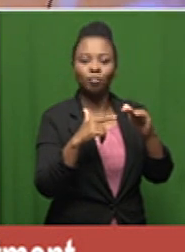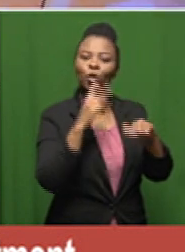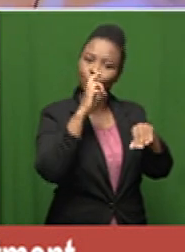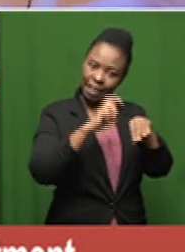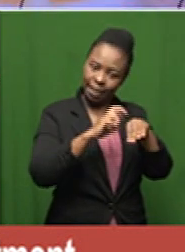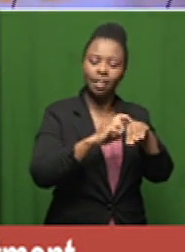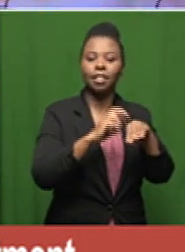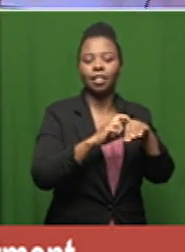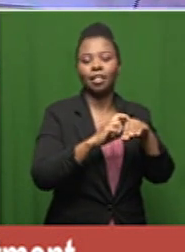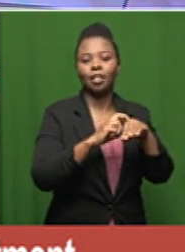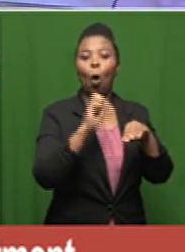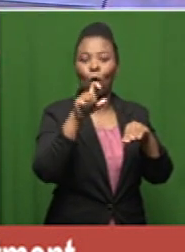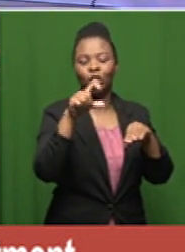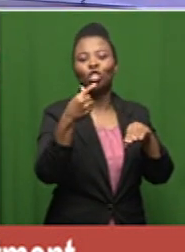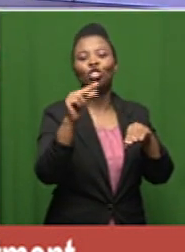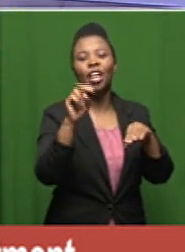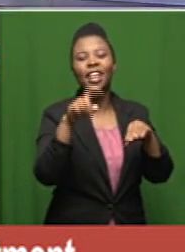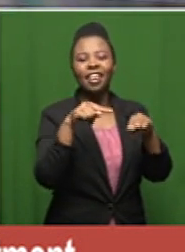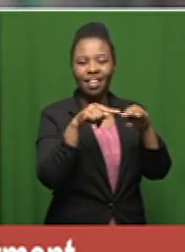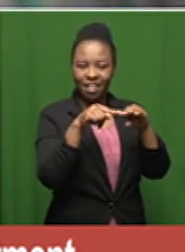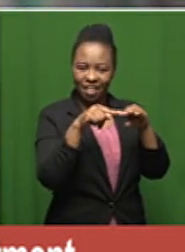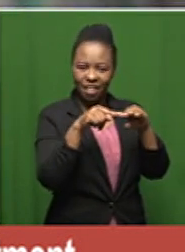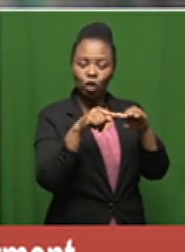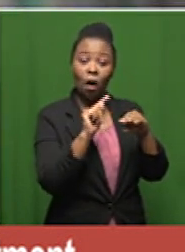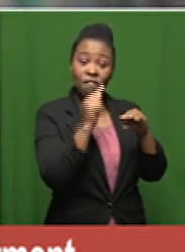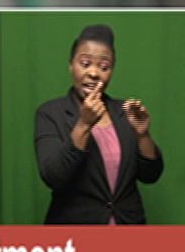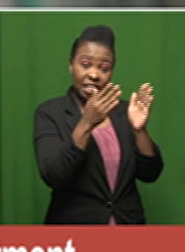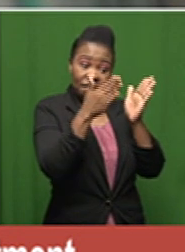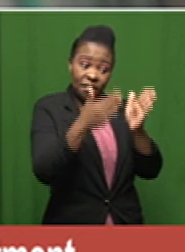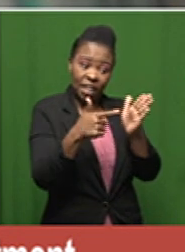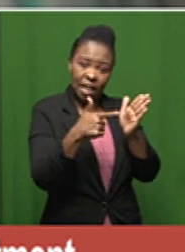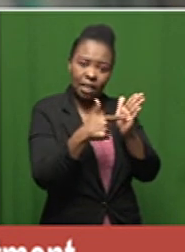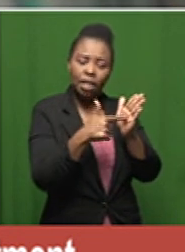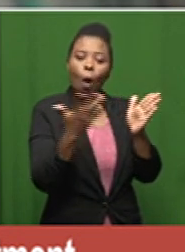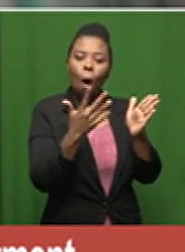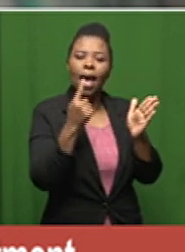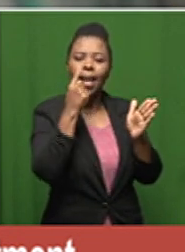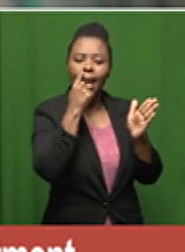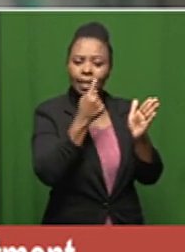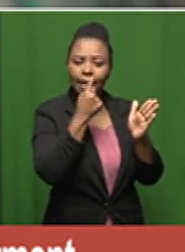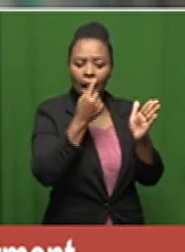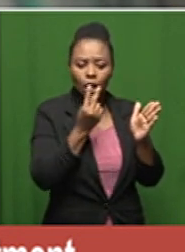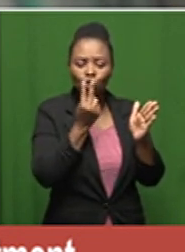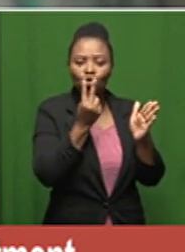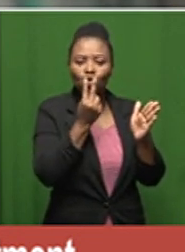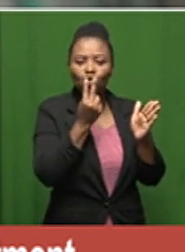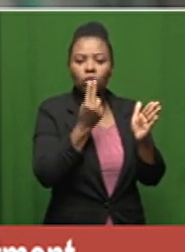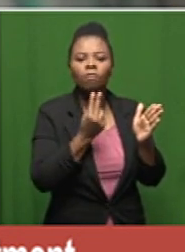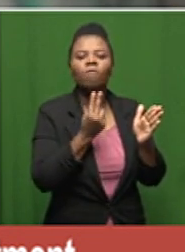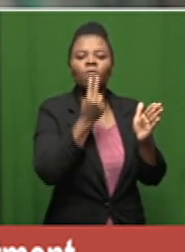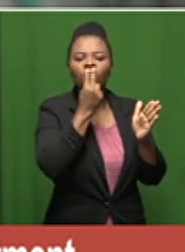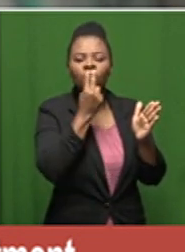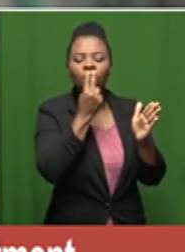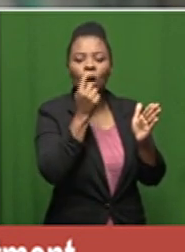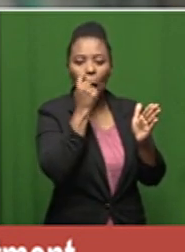require oxygen initially the first phase of delivery of oxygen is just with a nasal cannula that's the two little prongs that you